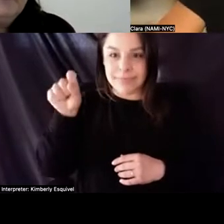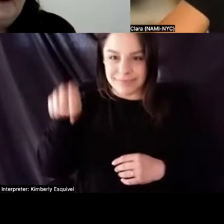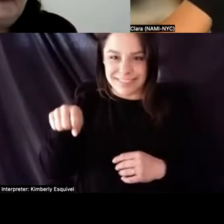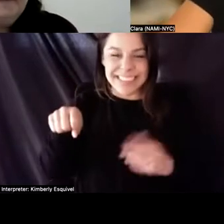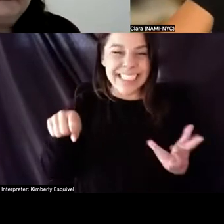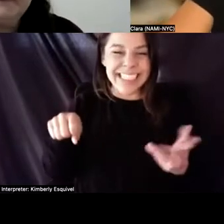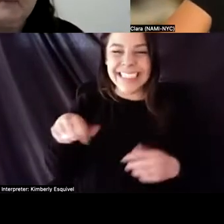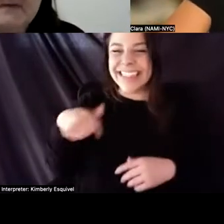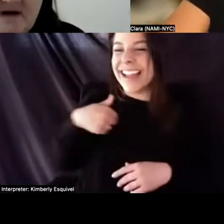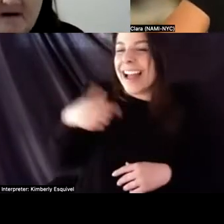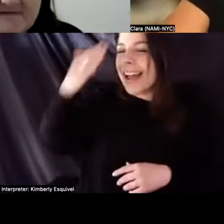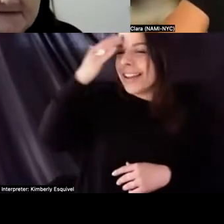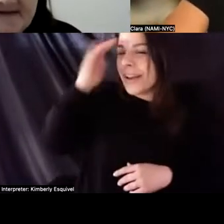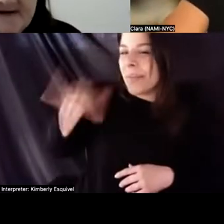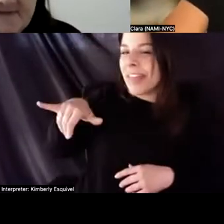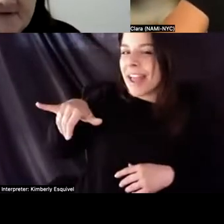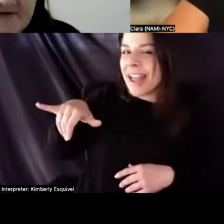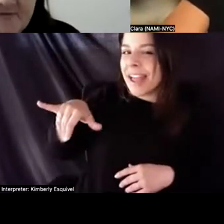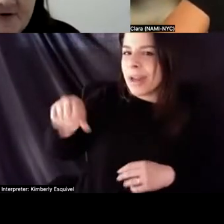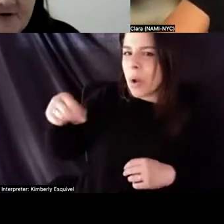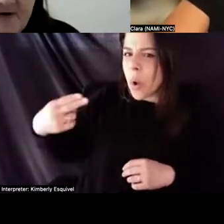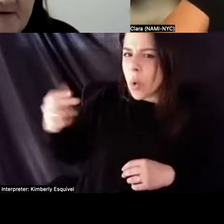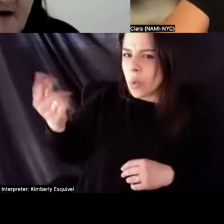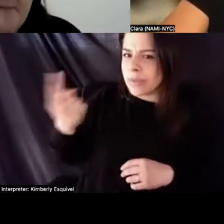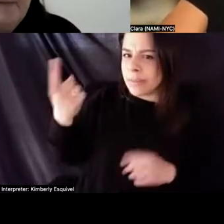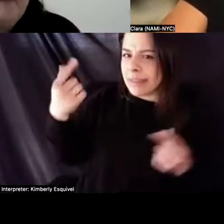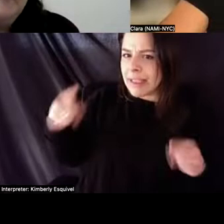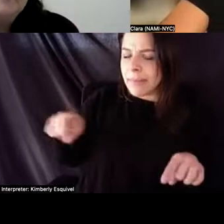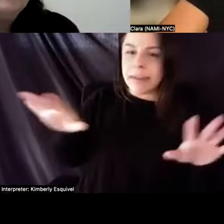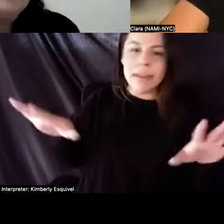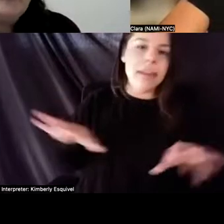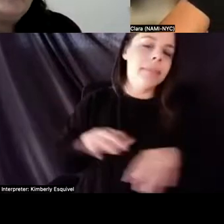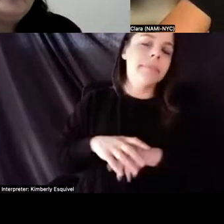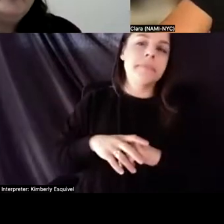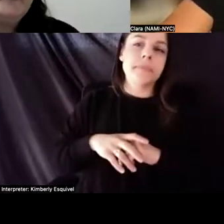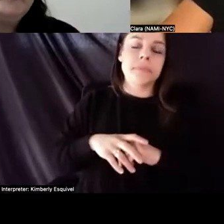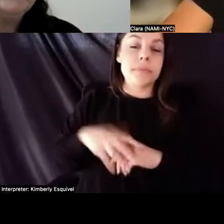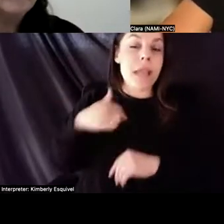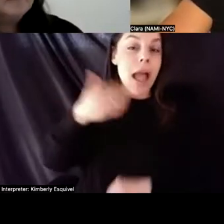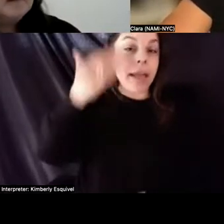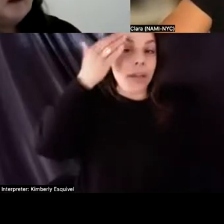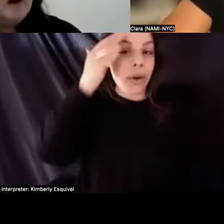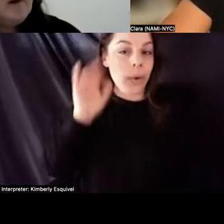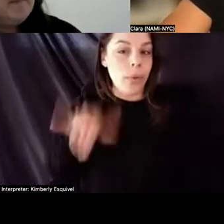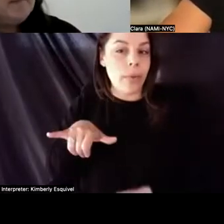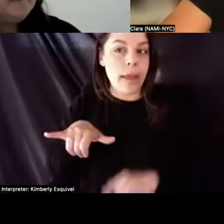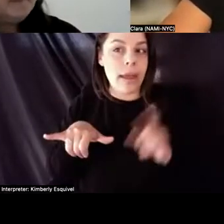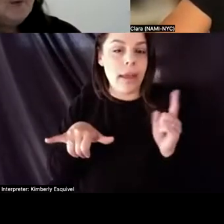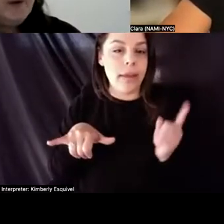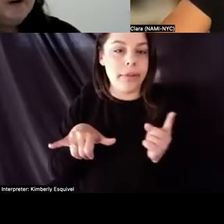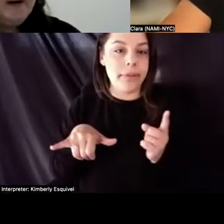I know that, um, oh, something's up with the computer I'm on. Um, I know that, um,